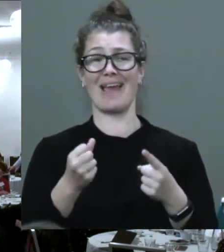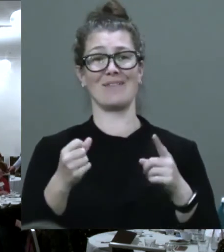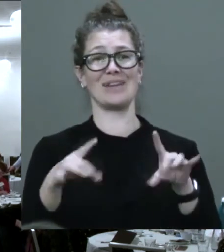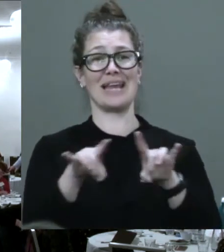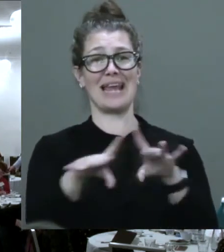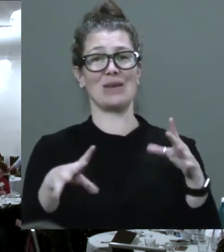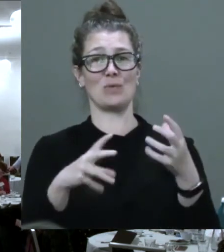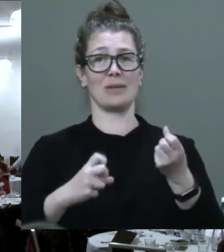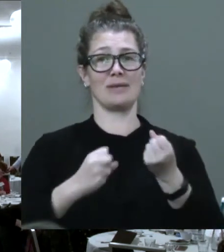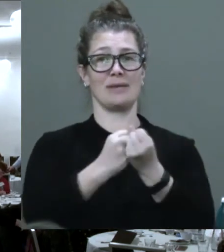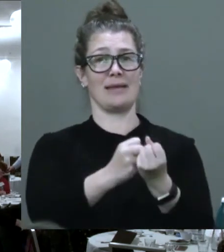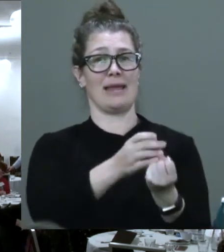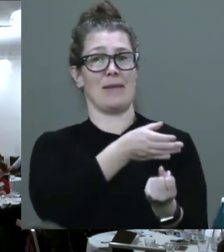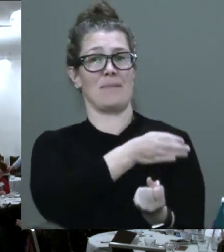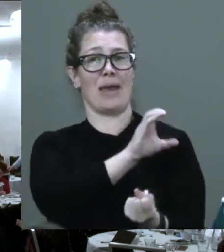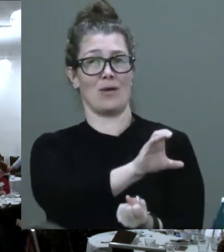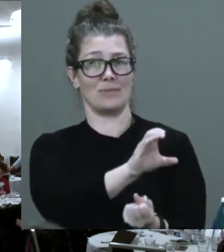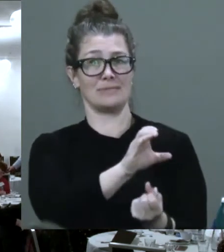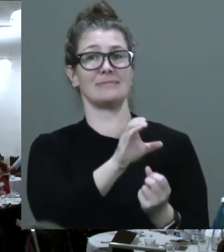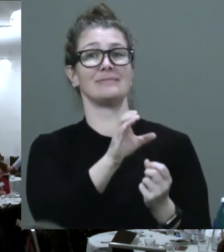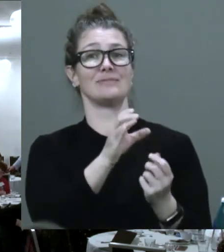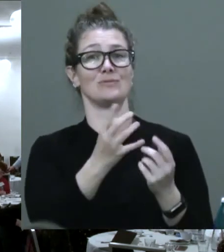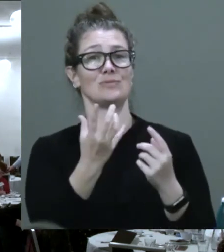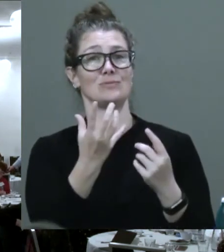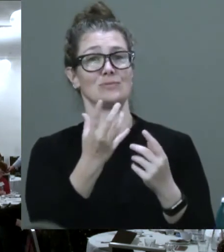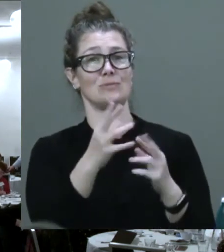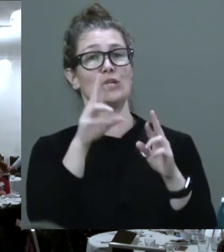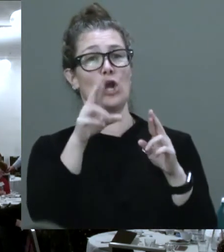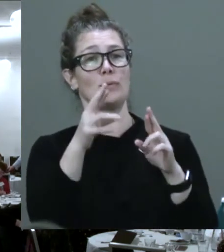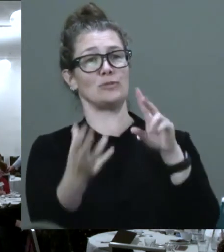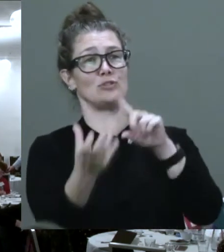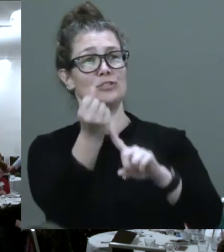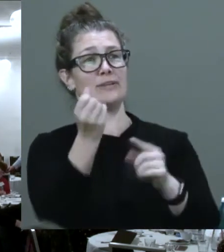That is what we strive to achieve through all of our services.